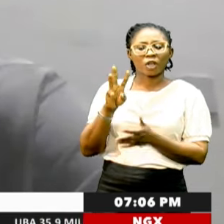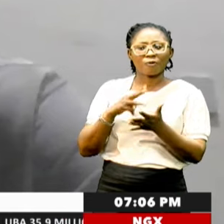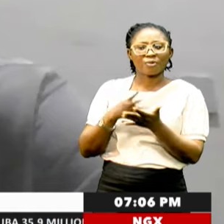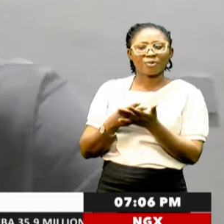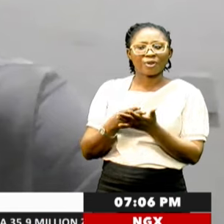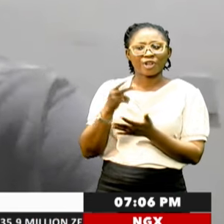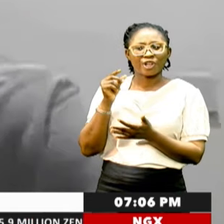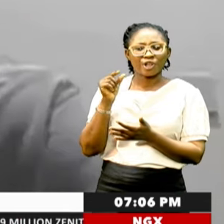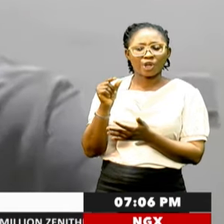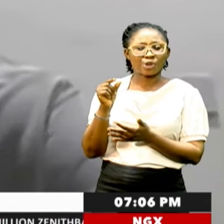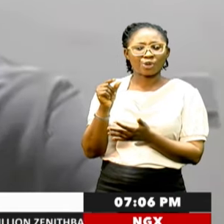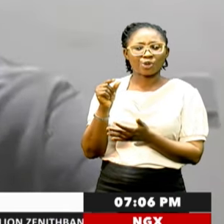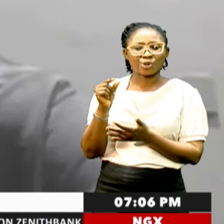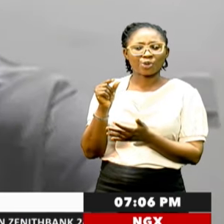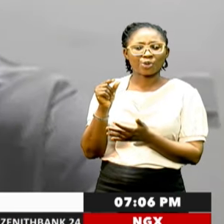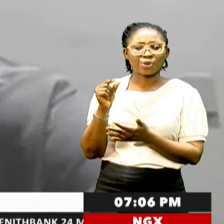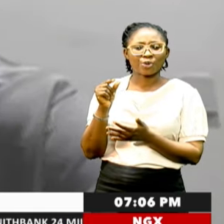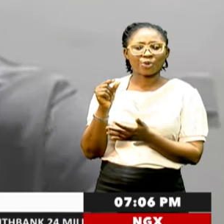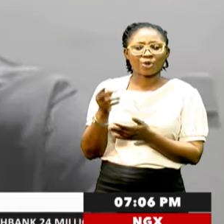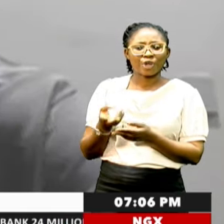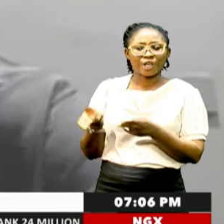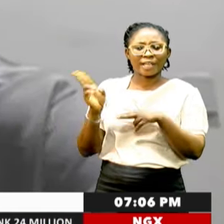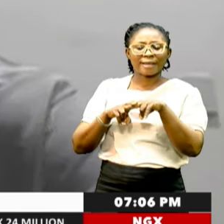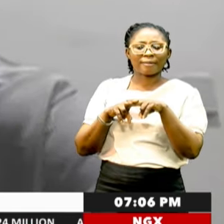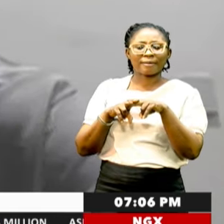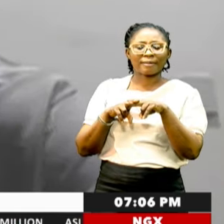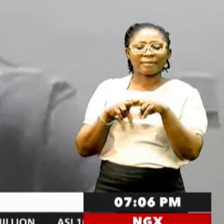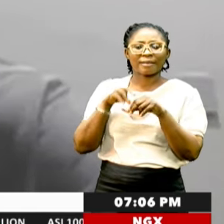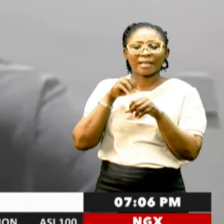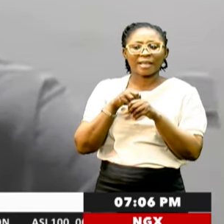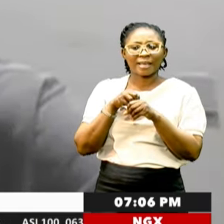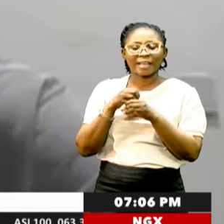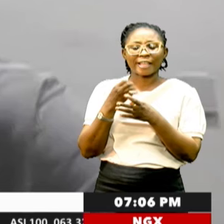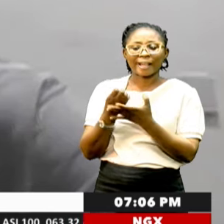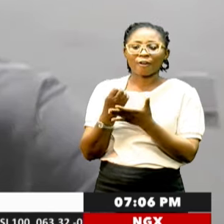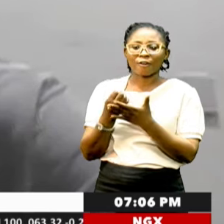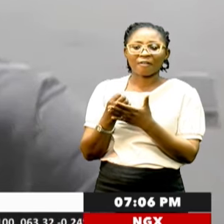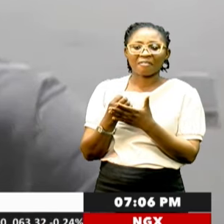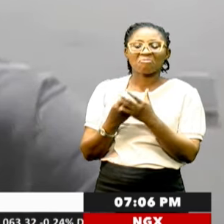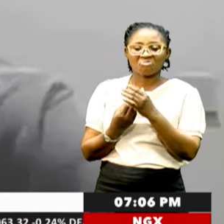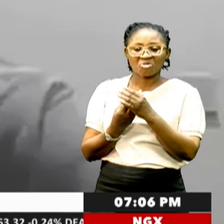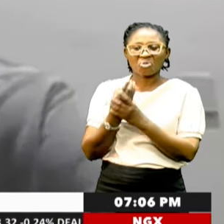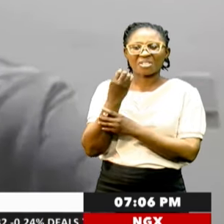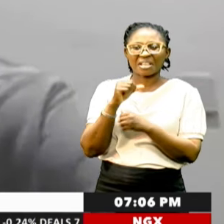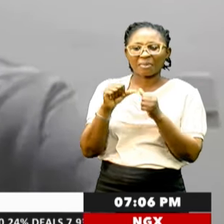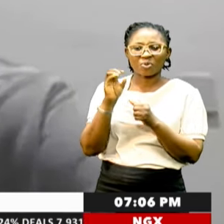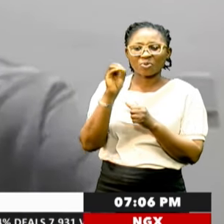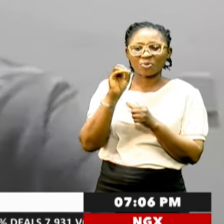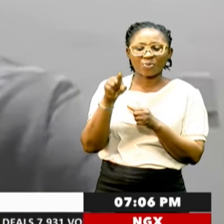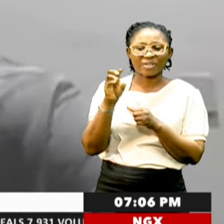slight and modest, you know, rise in its economy. There was a growth of about 0.6%.